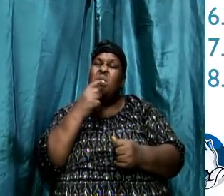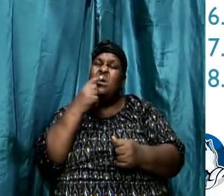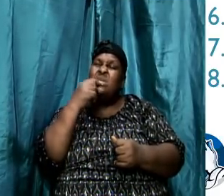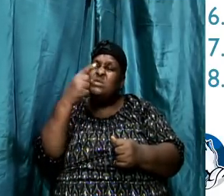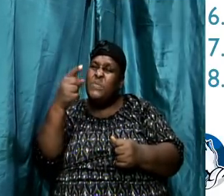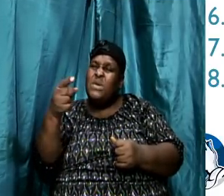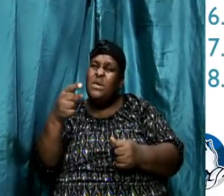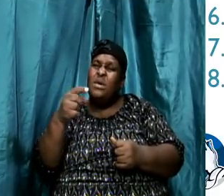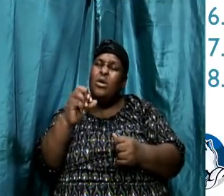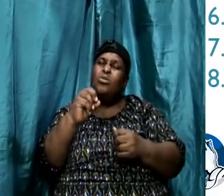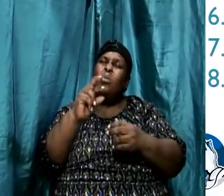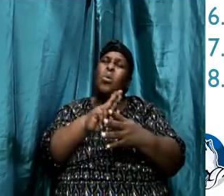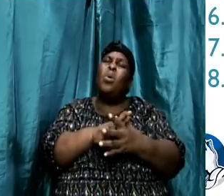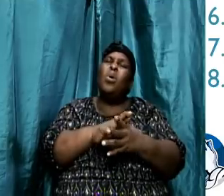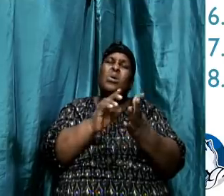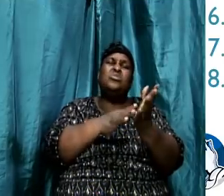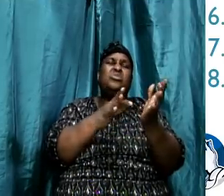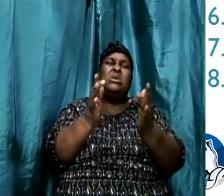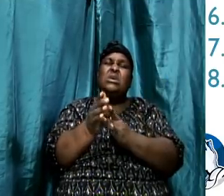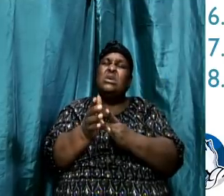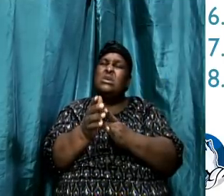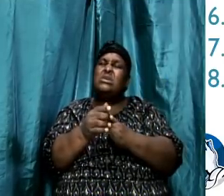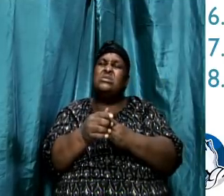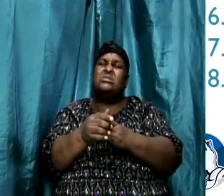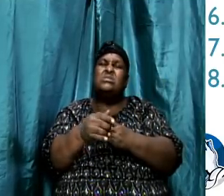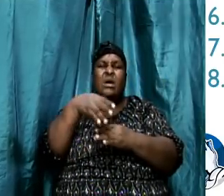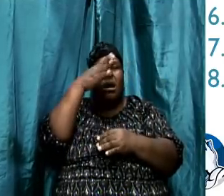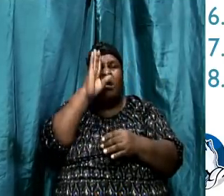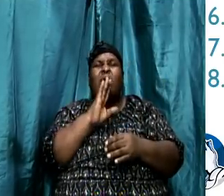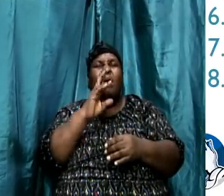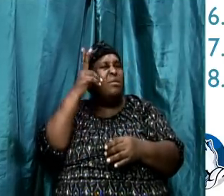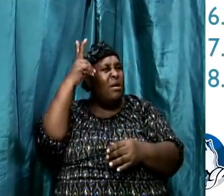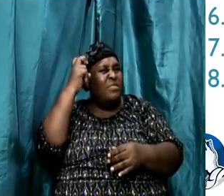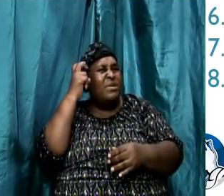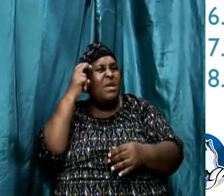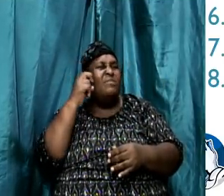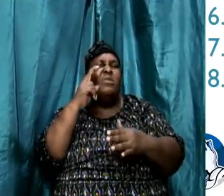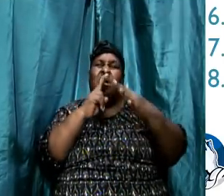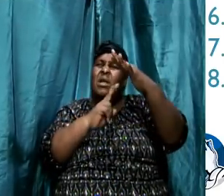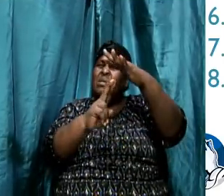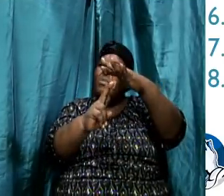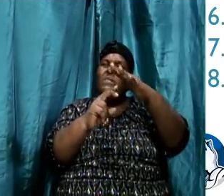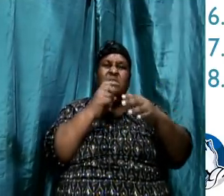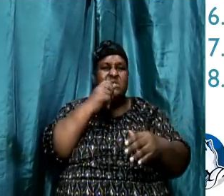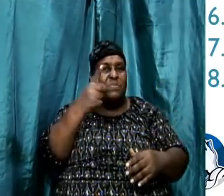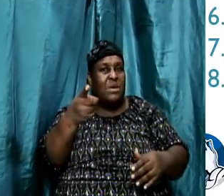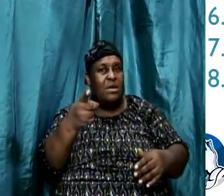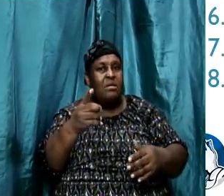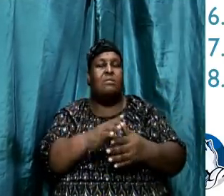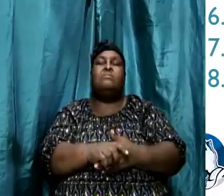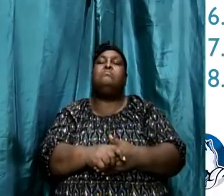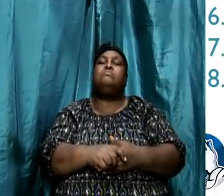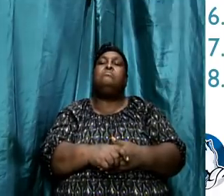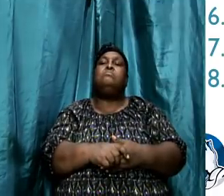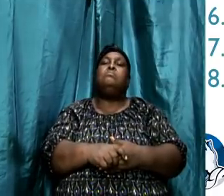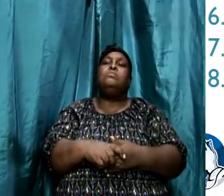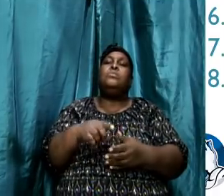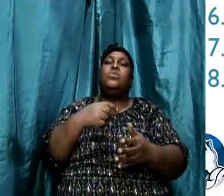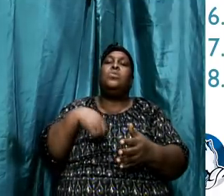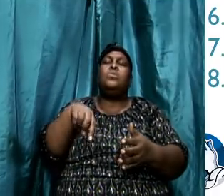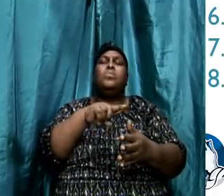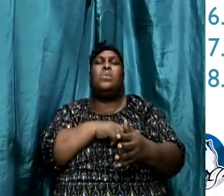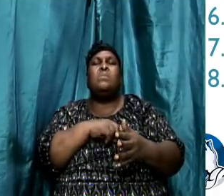Jesus speaking? Was it God speaking? Was it the devil speaking? Was it the prophet speaking? So on and so forth. must